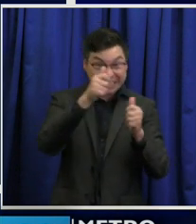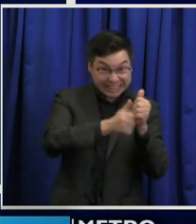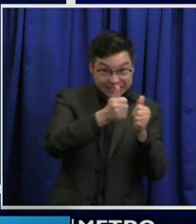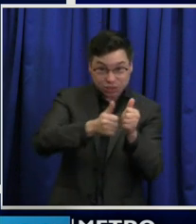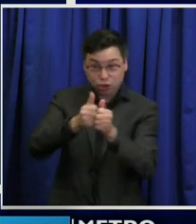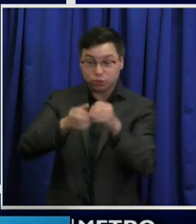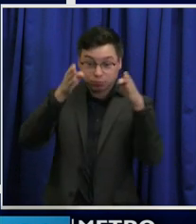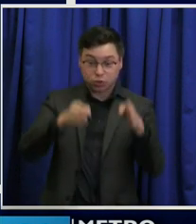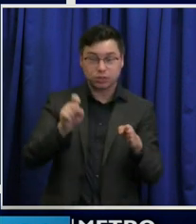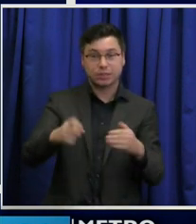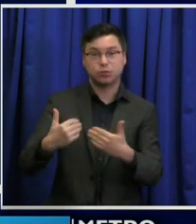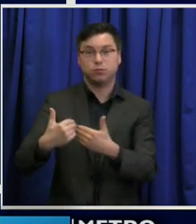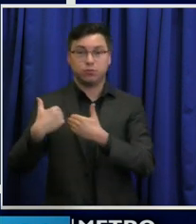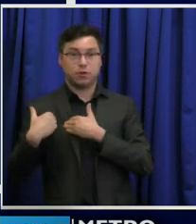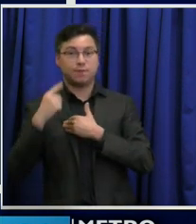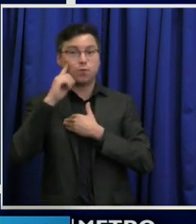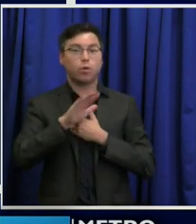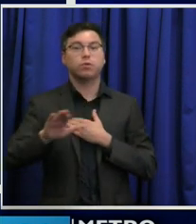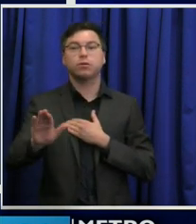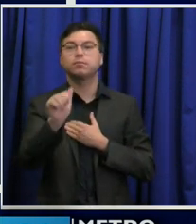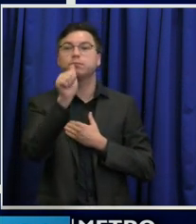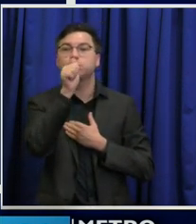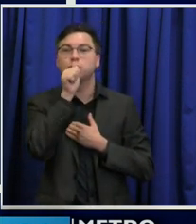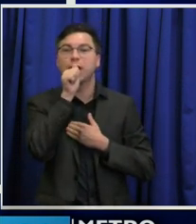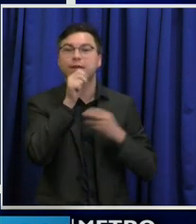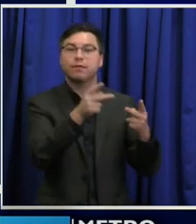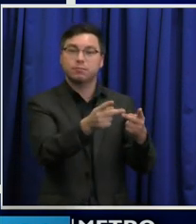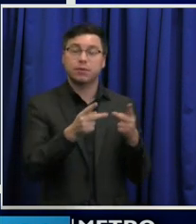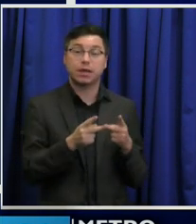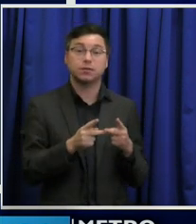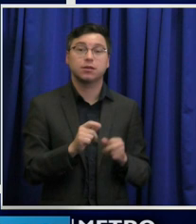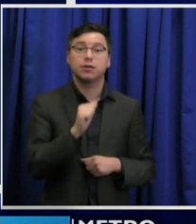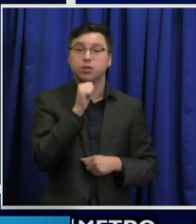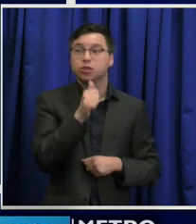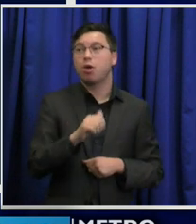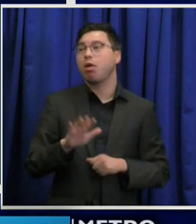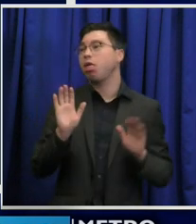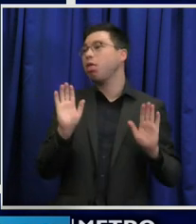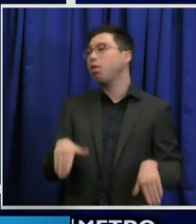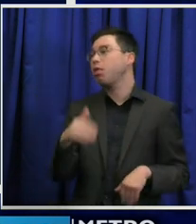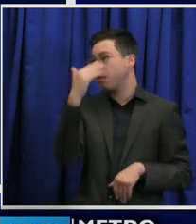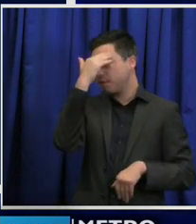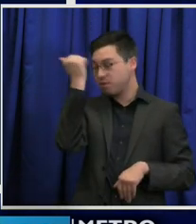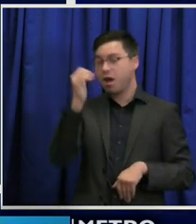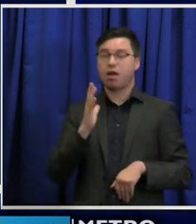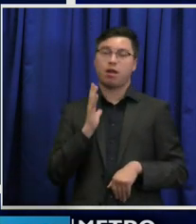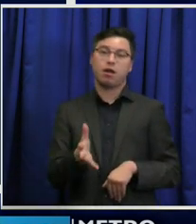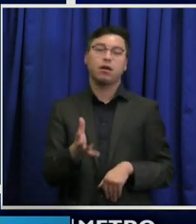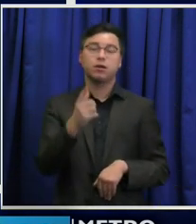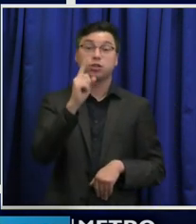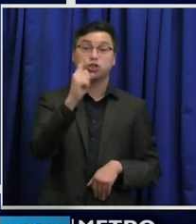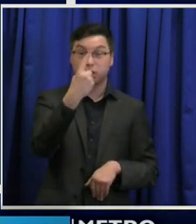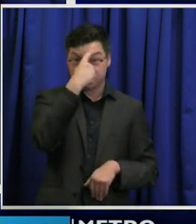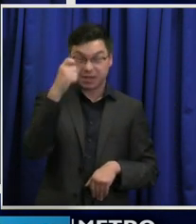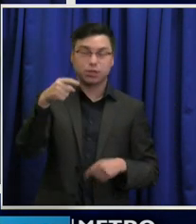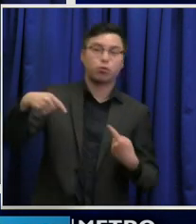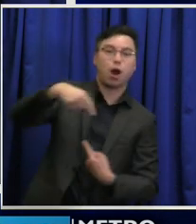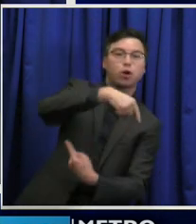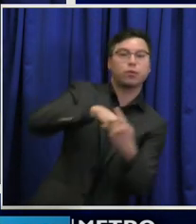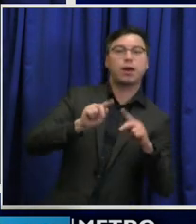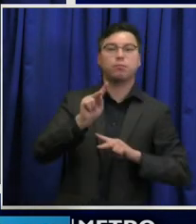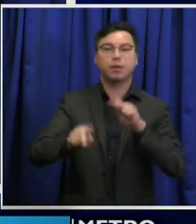for the private space. Don't drop your guard just because you are around people you know.